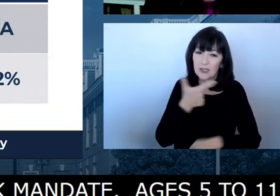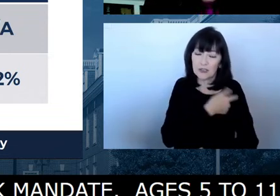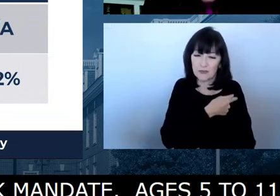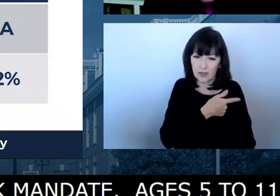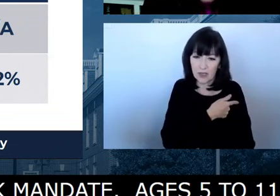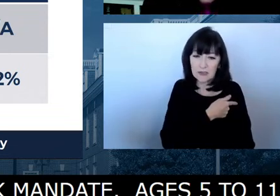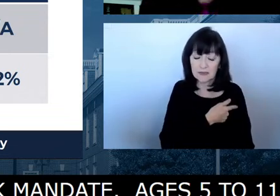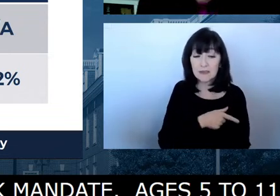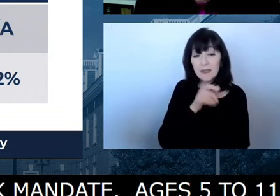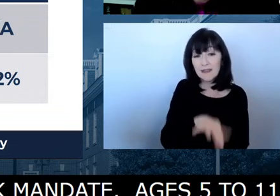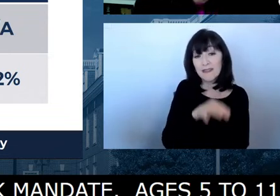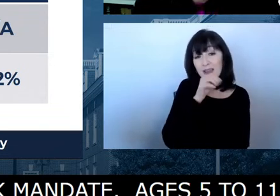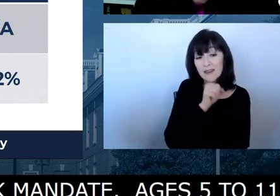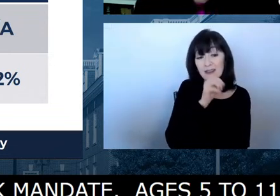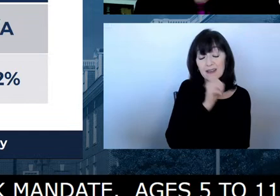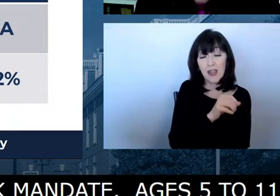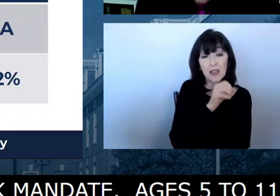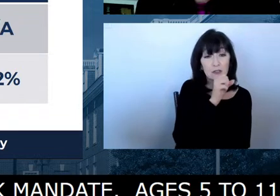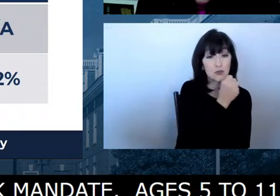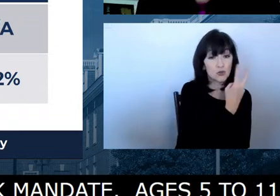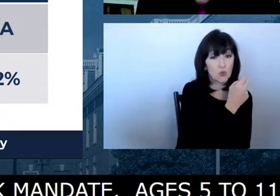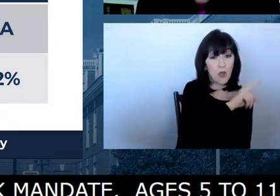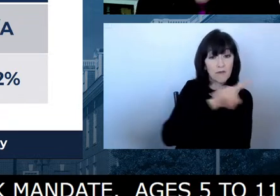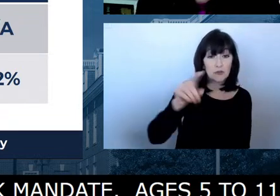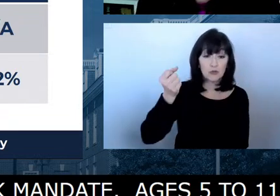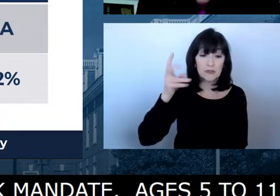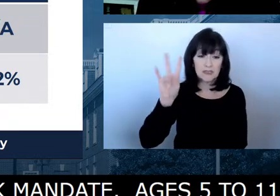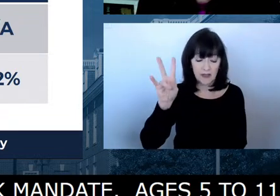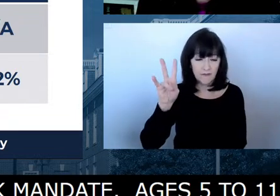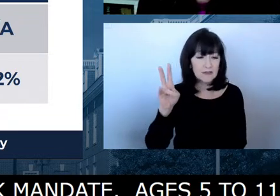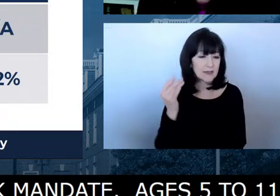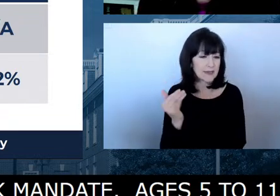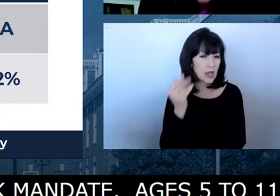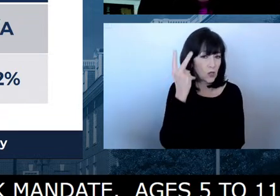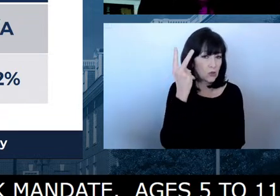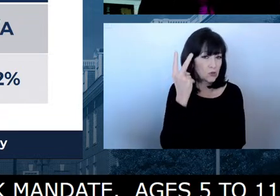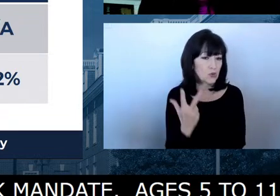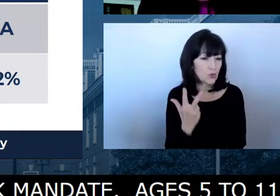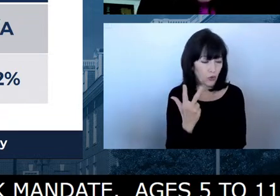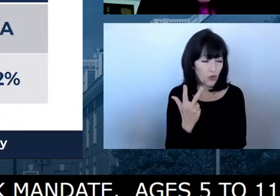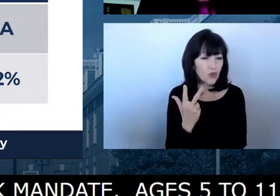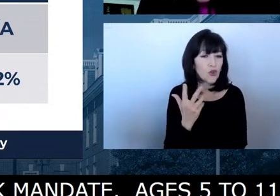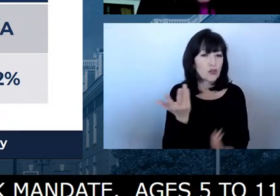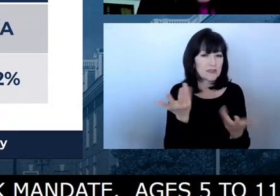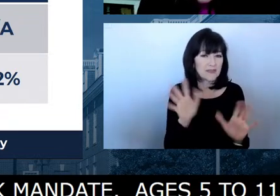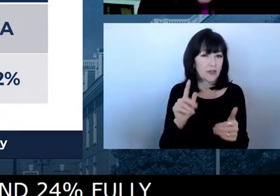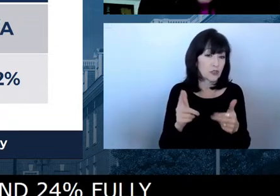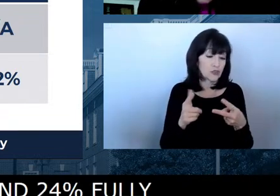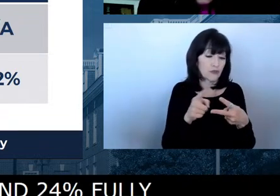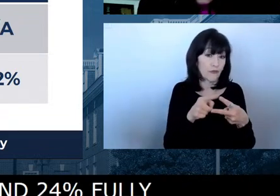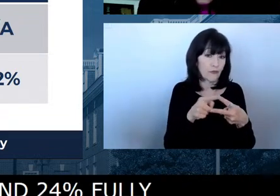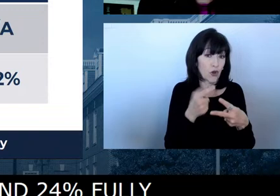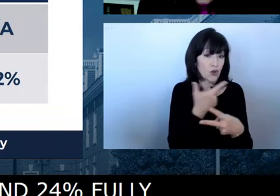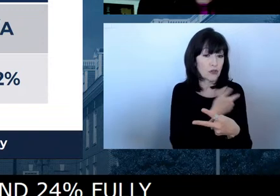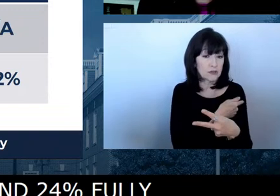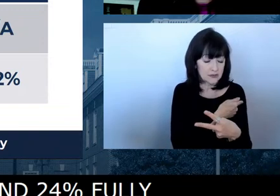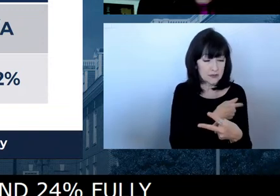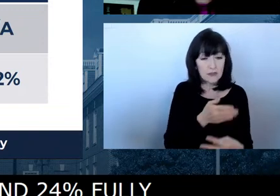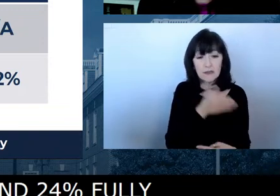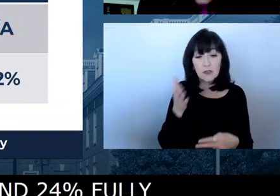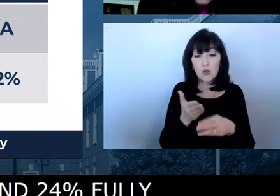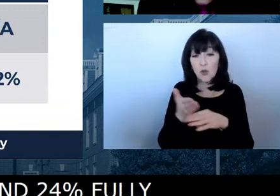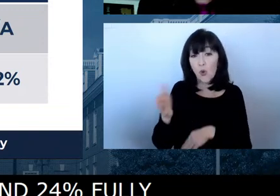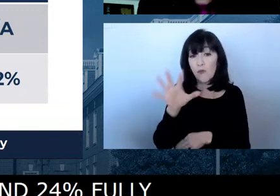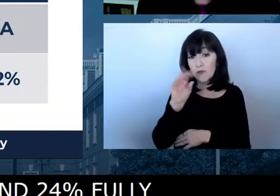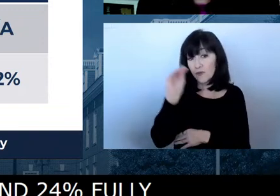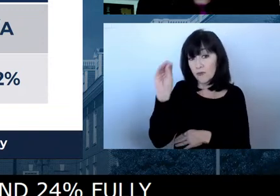for ages 12 plus, approaching two-thirds that have had one dose and over half have been fully vaccinated.